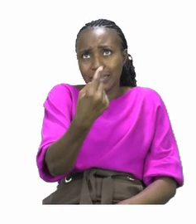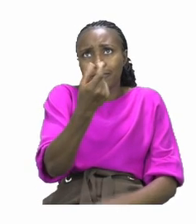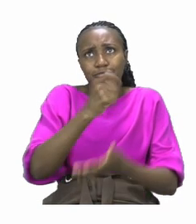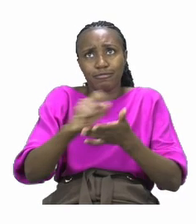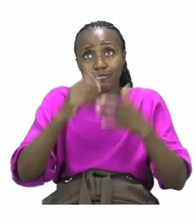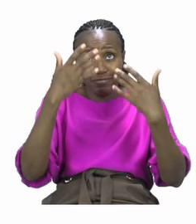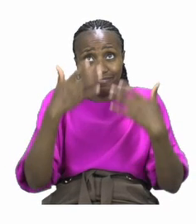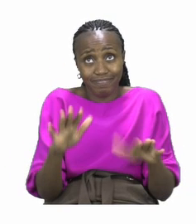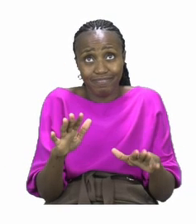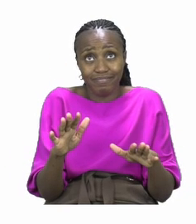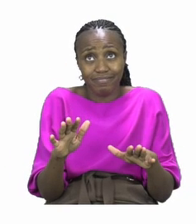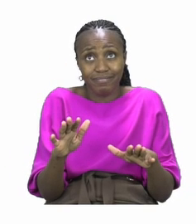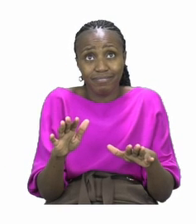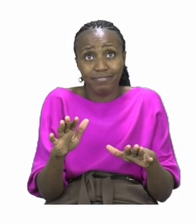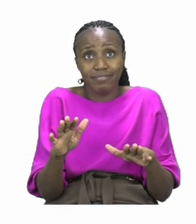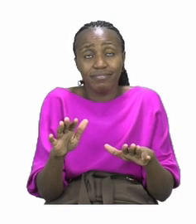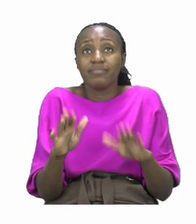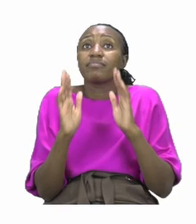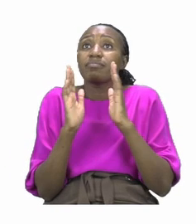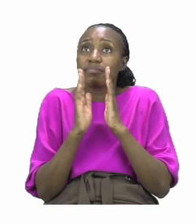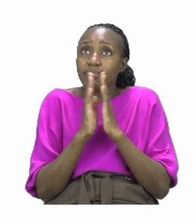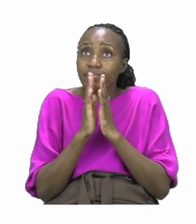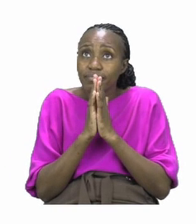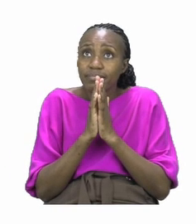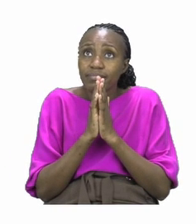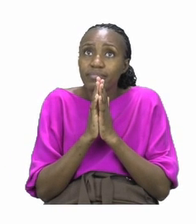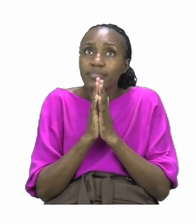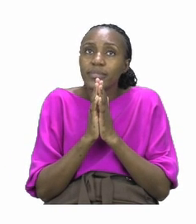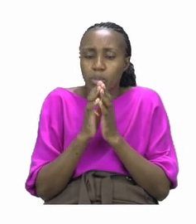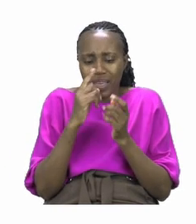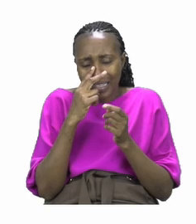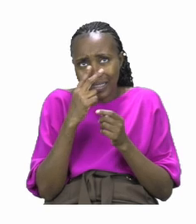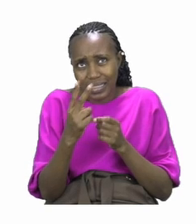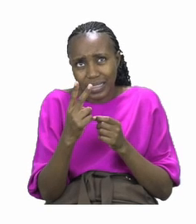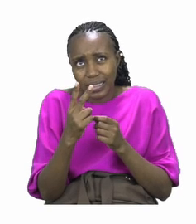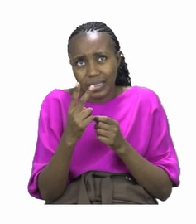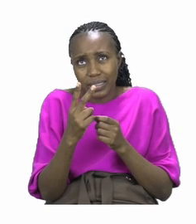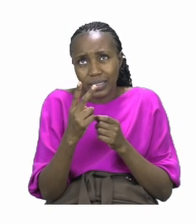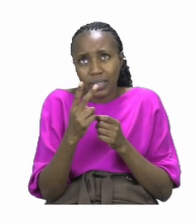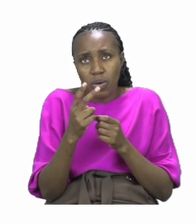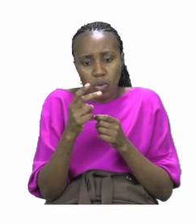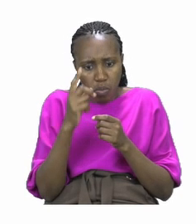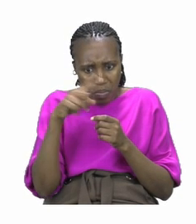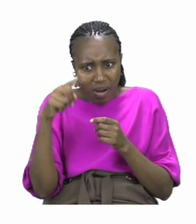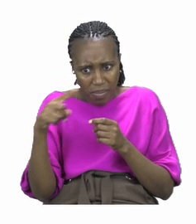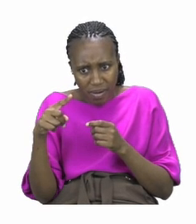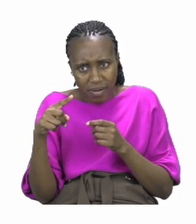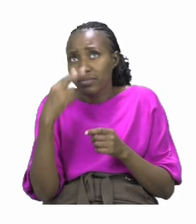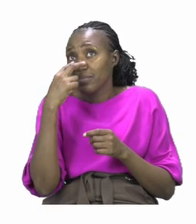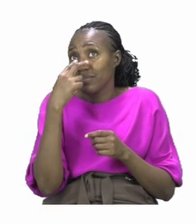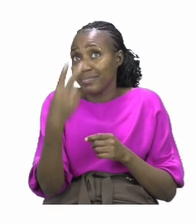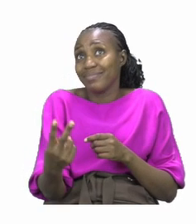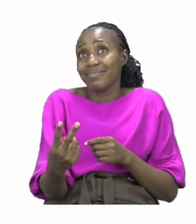When you are done I want you to check your work to see if you have done the right thing. Then I will see you after